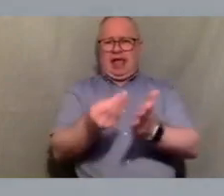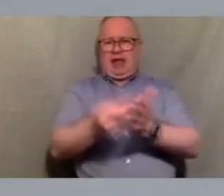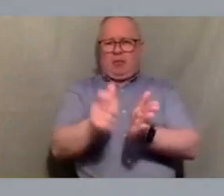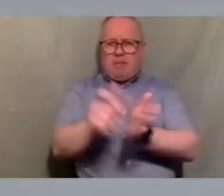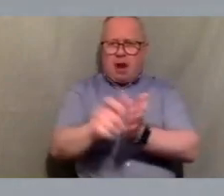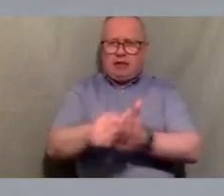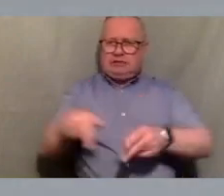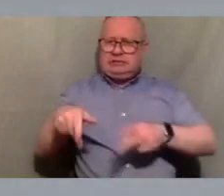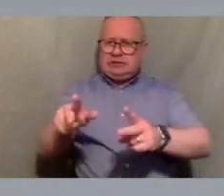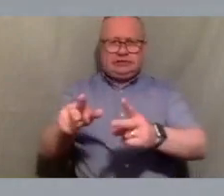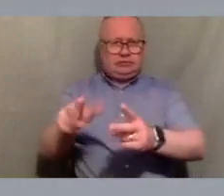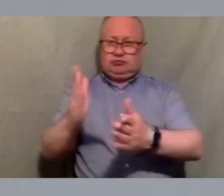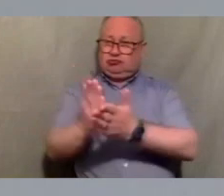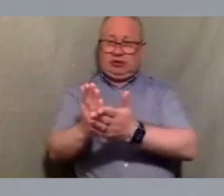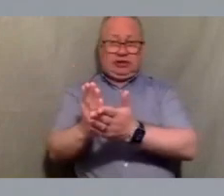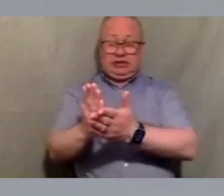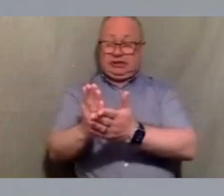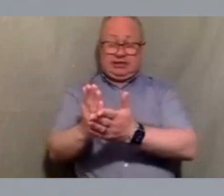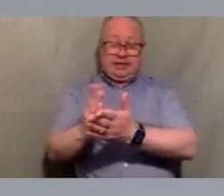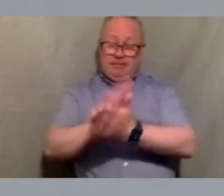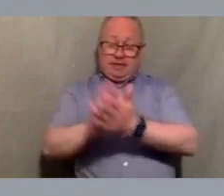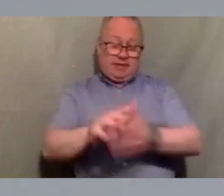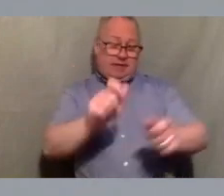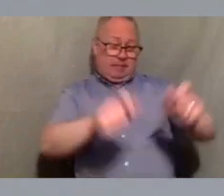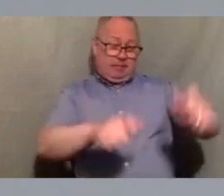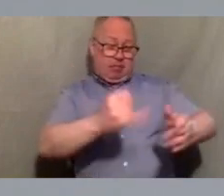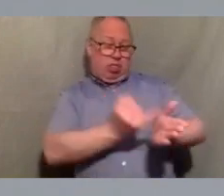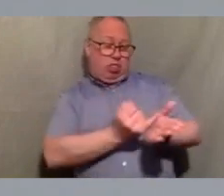vulnerability marginalization and inequality